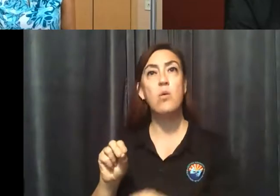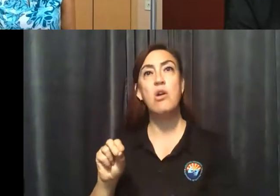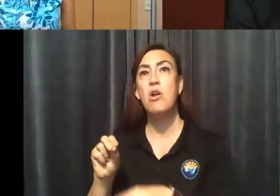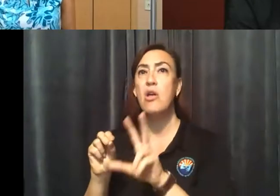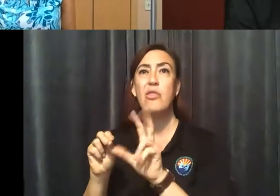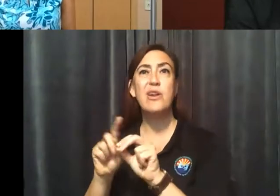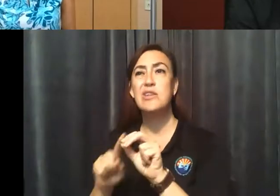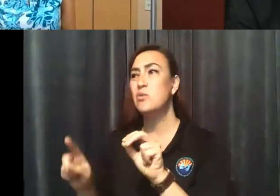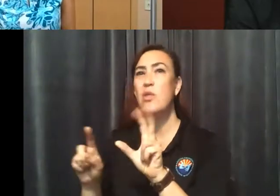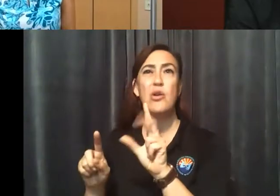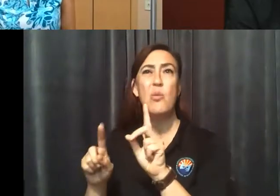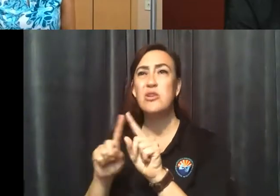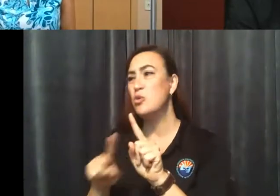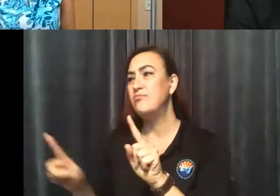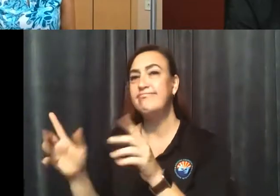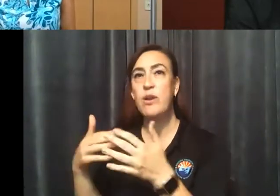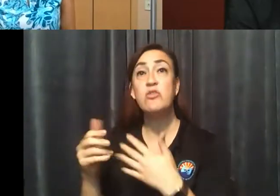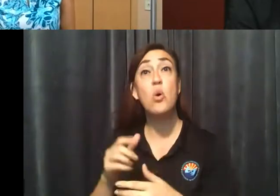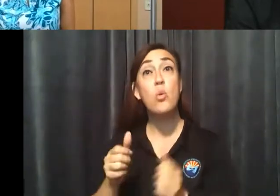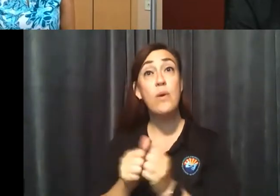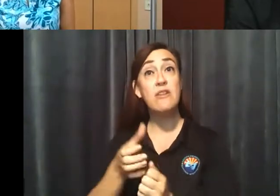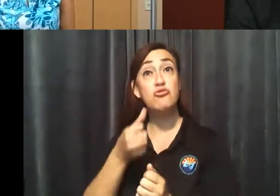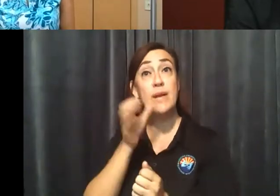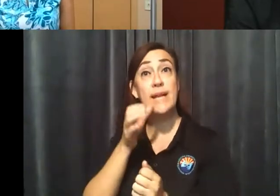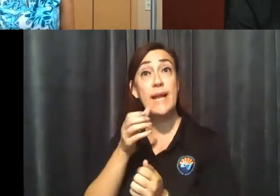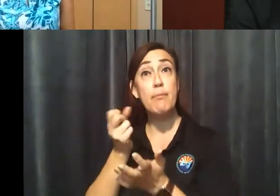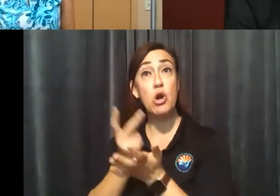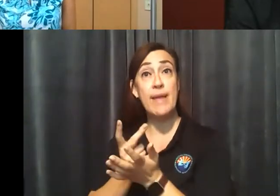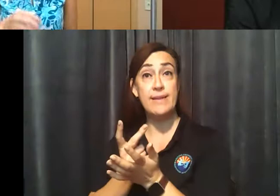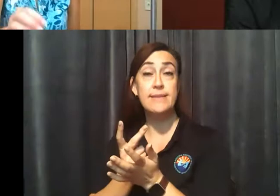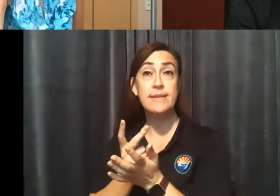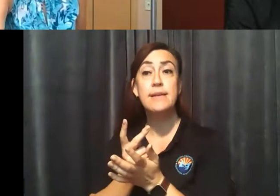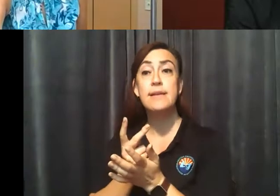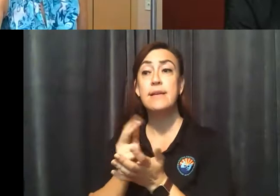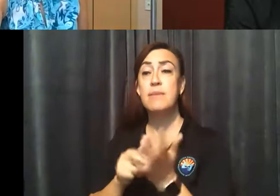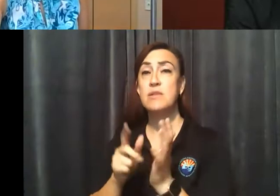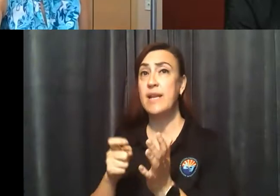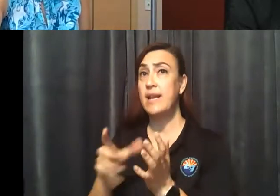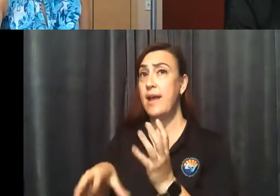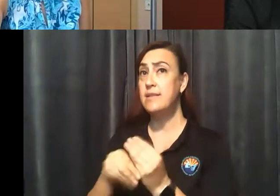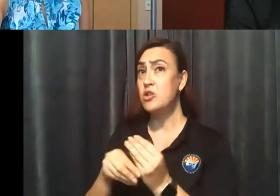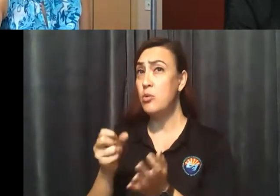with our drinking permit, would we have to get an additional permit to open?